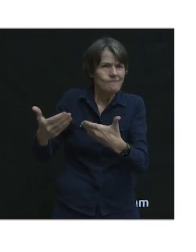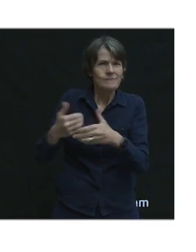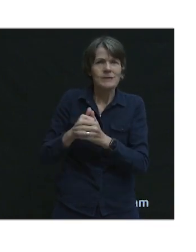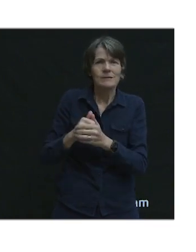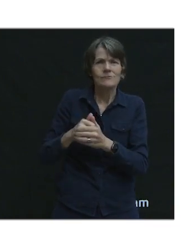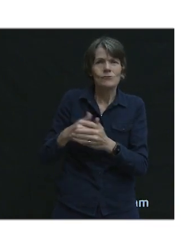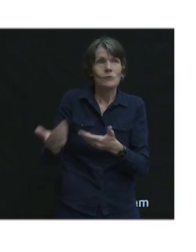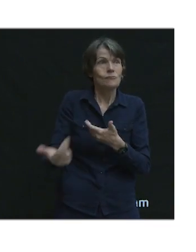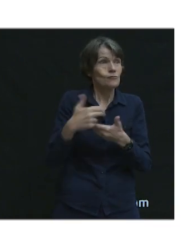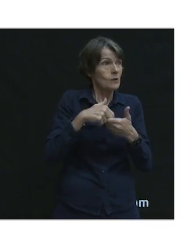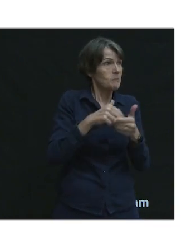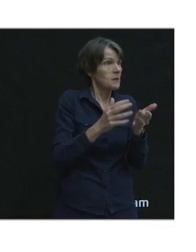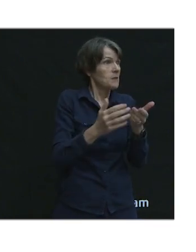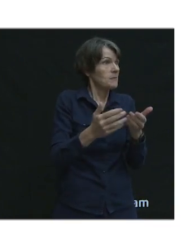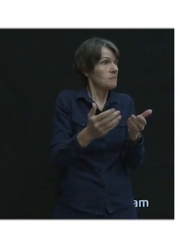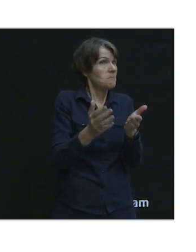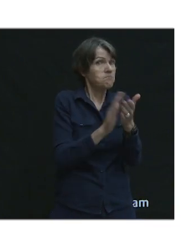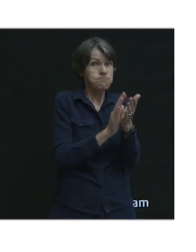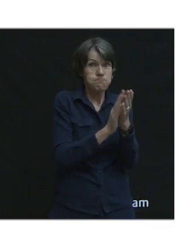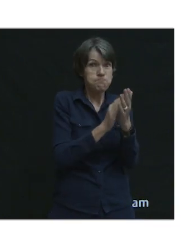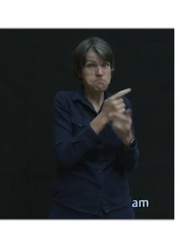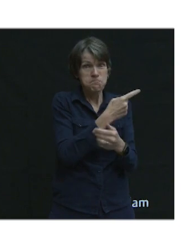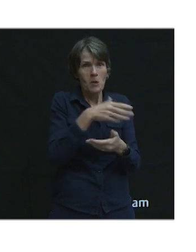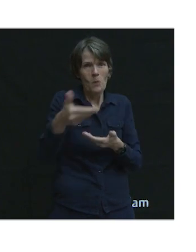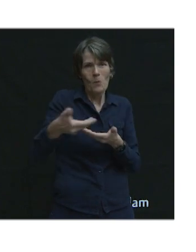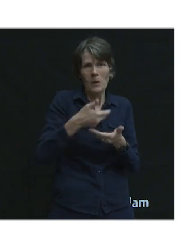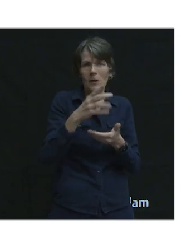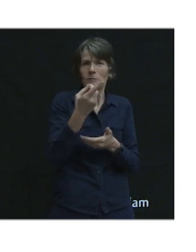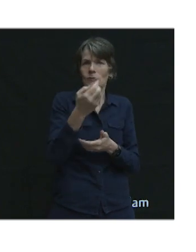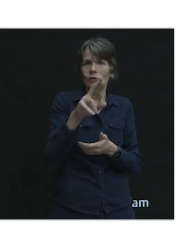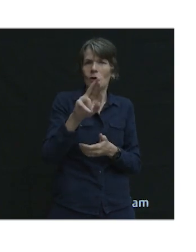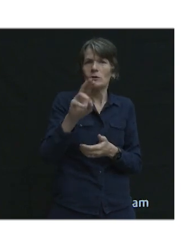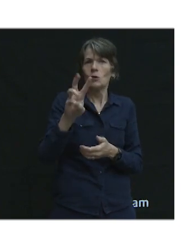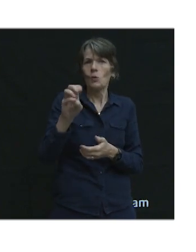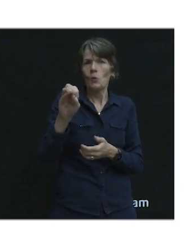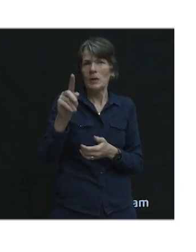So please join me in a round of applause for Dr. Megan Winters.